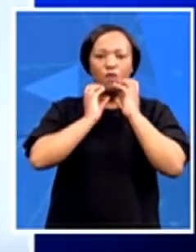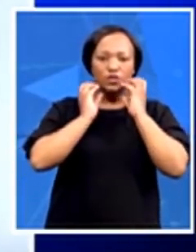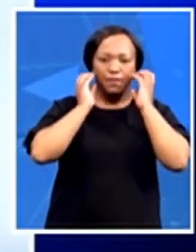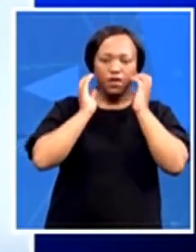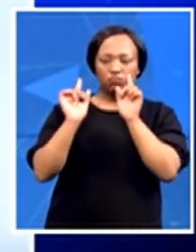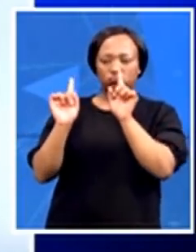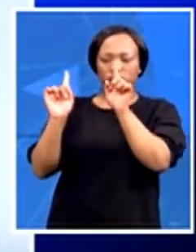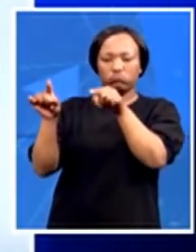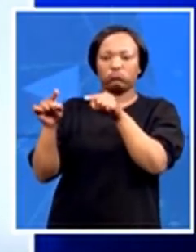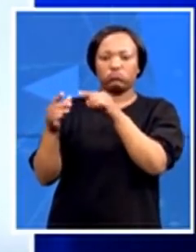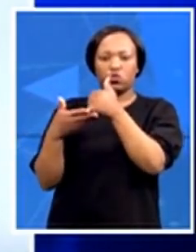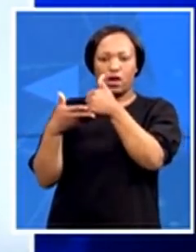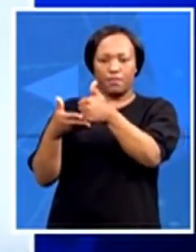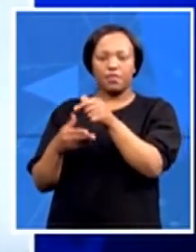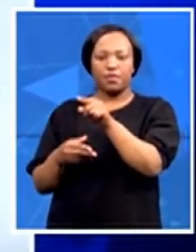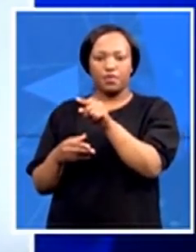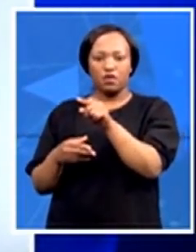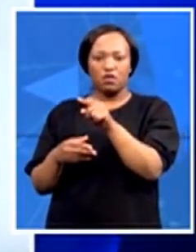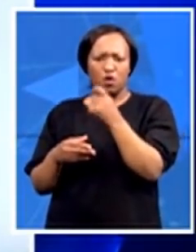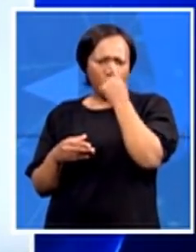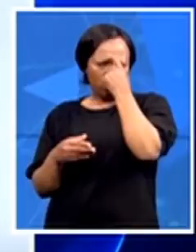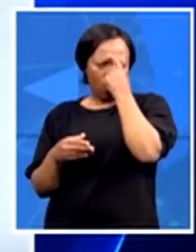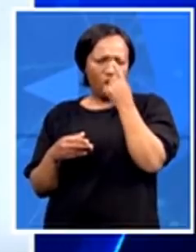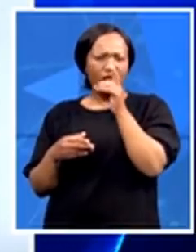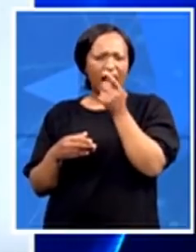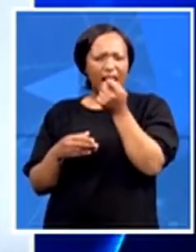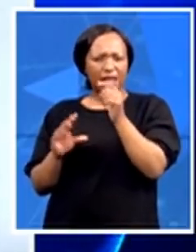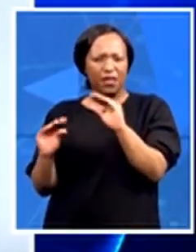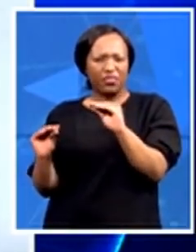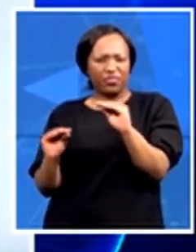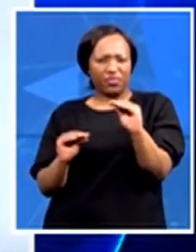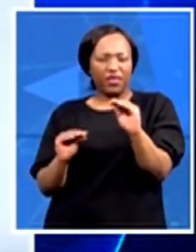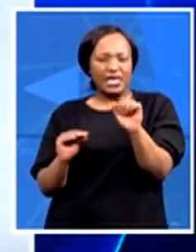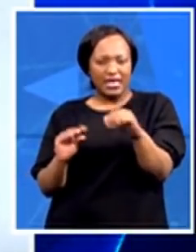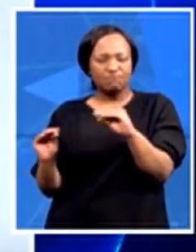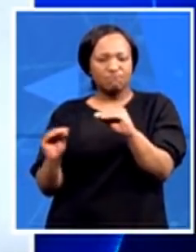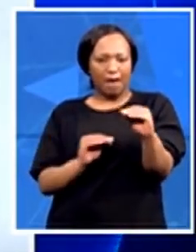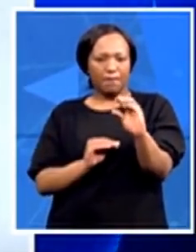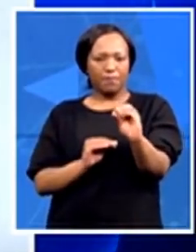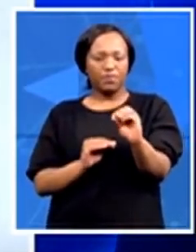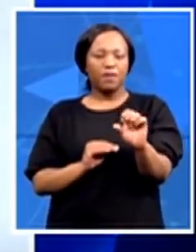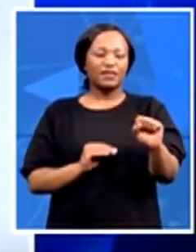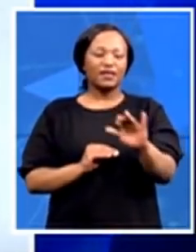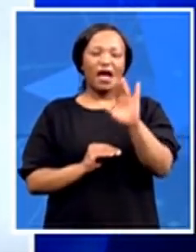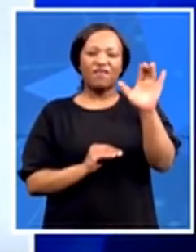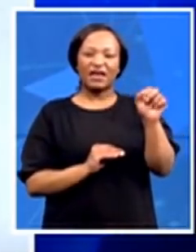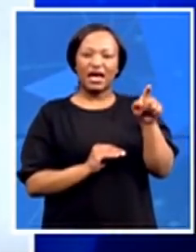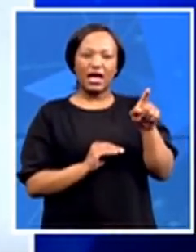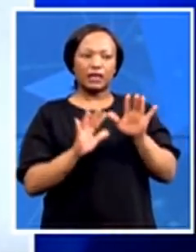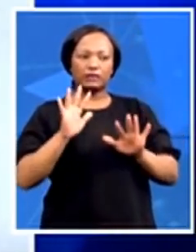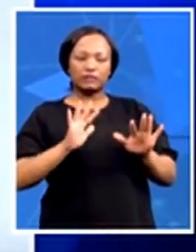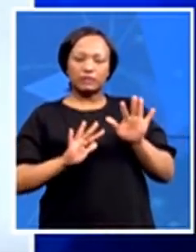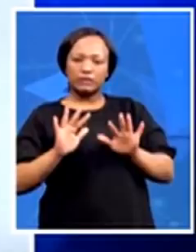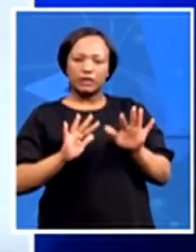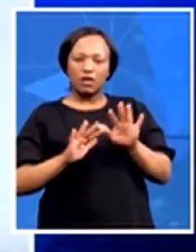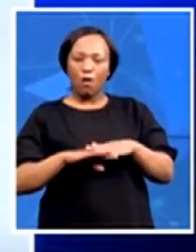thought that it might be delayed a little bit and there was some delay, but I think South Africa was faced with the problem of being unable to delay it much further, unless it was to lose